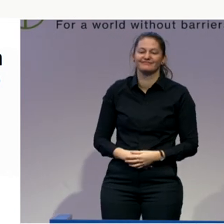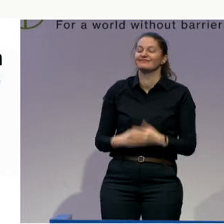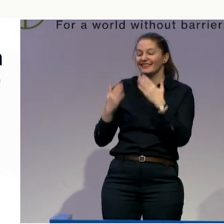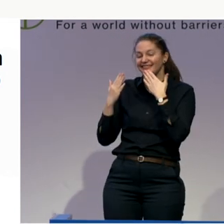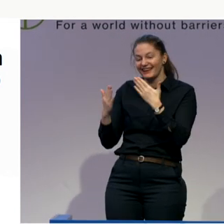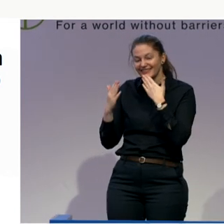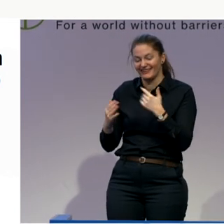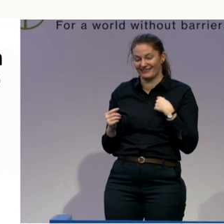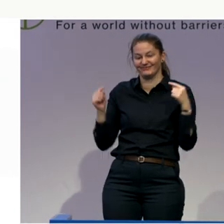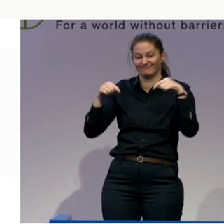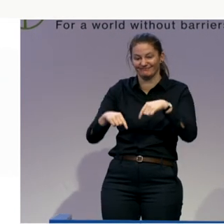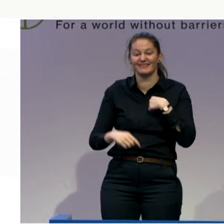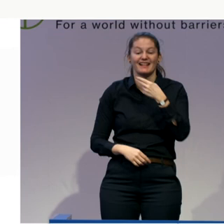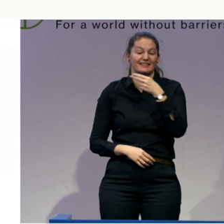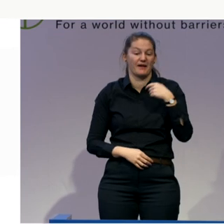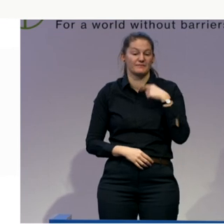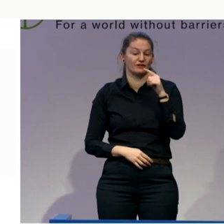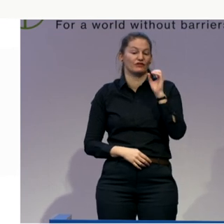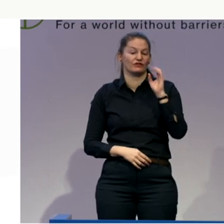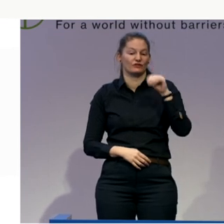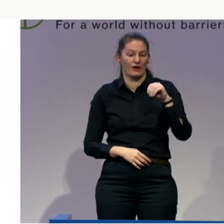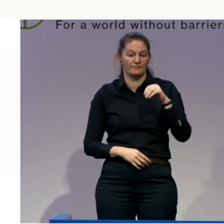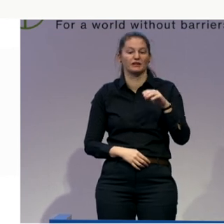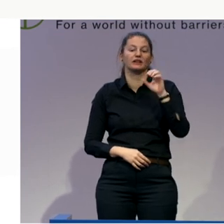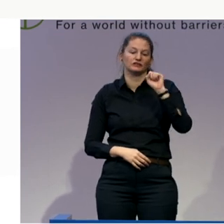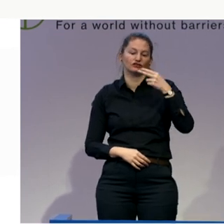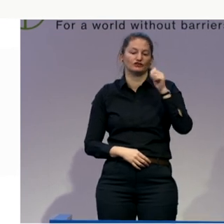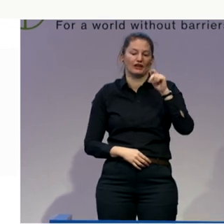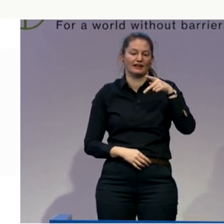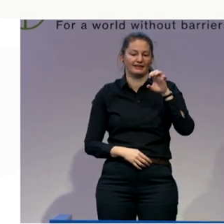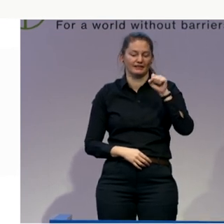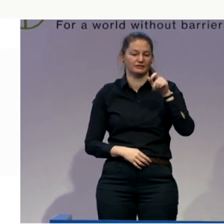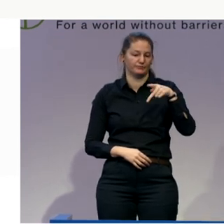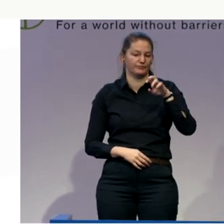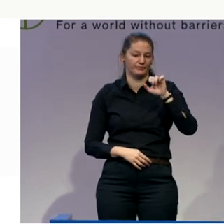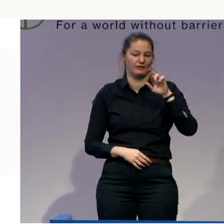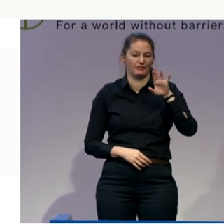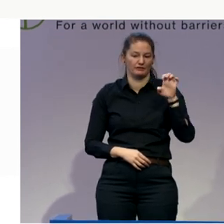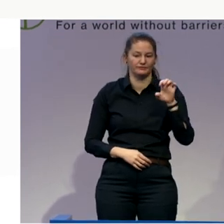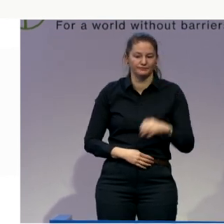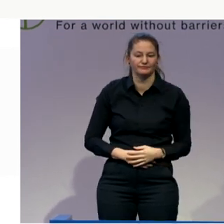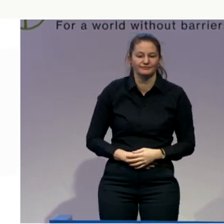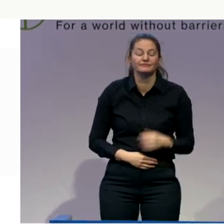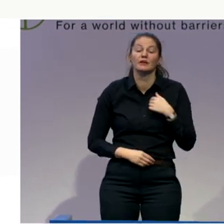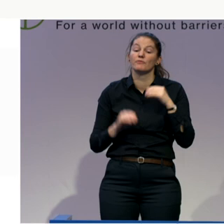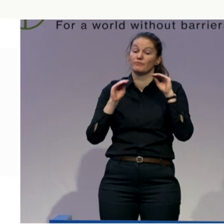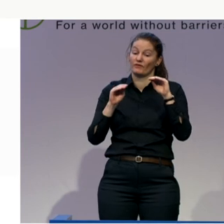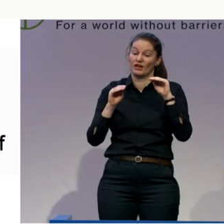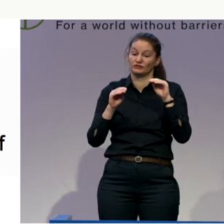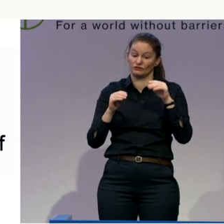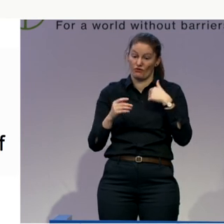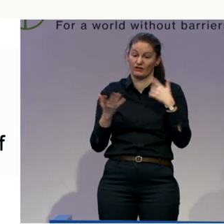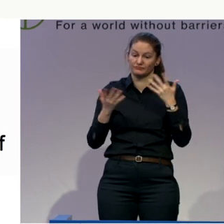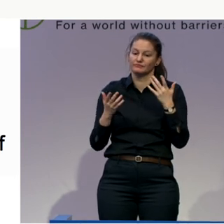My name's Tom Shakespeare. I'm Professor of Disability Research at the London School of Hygiene and Tropical Medicine. And I've been doing research